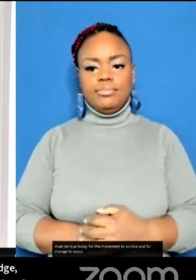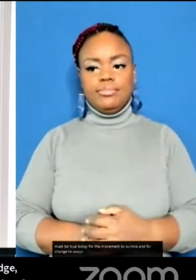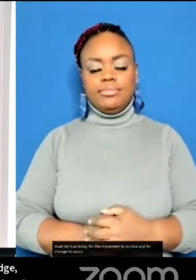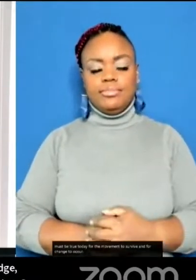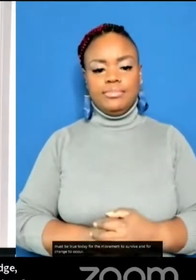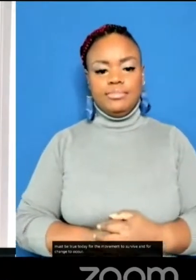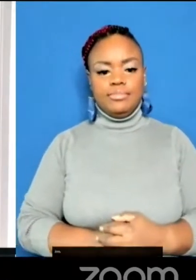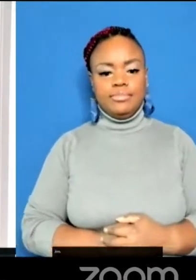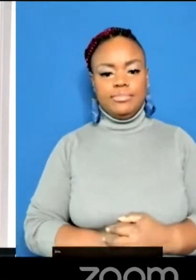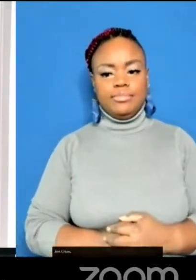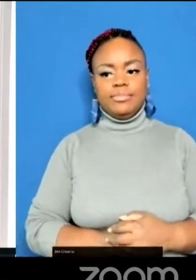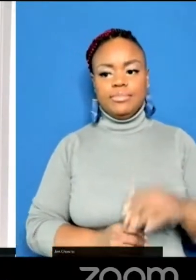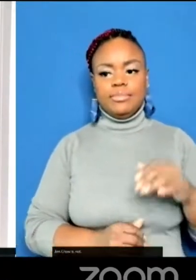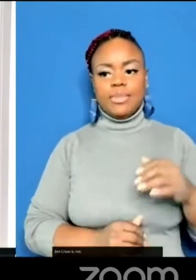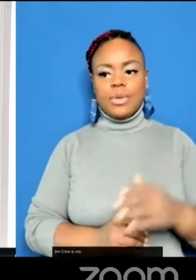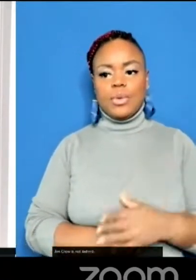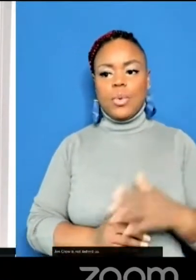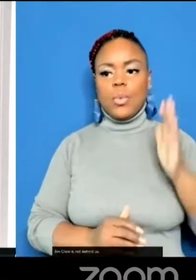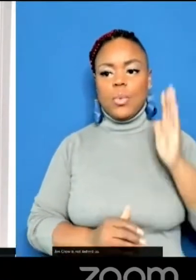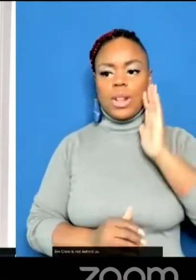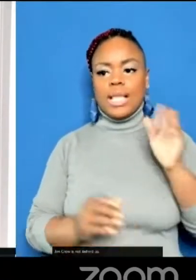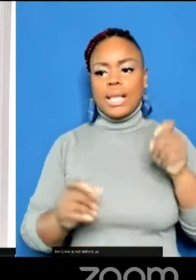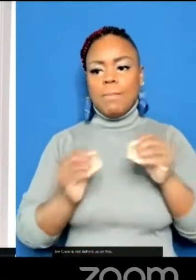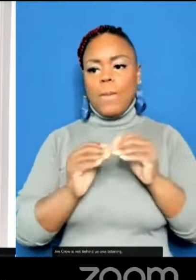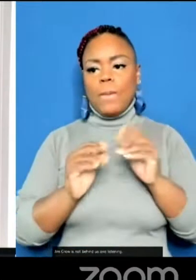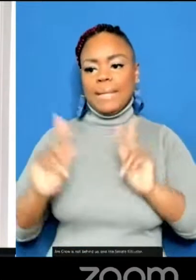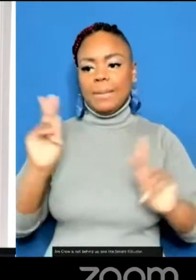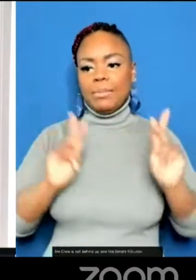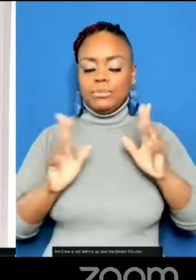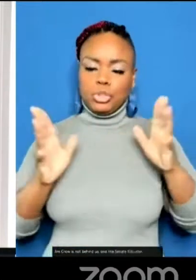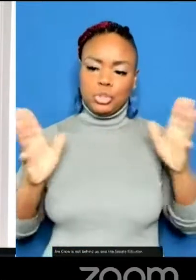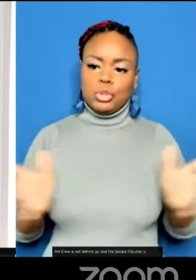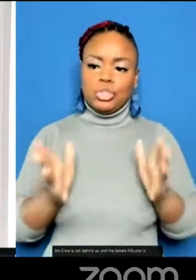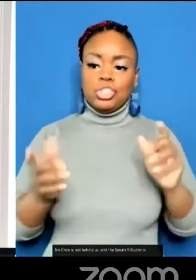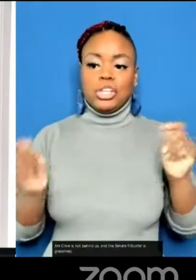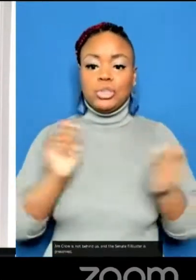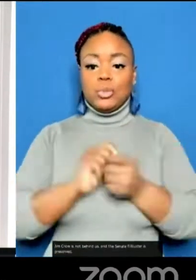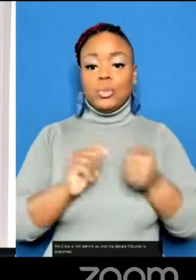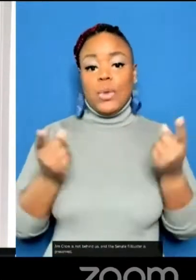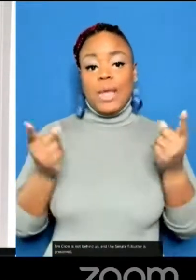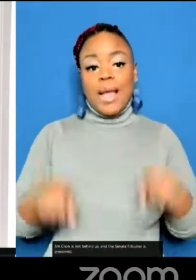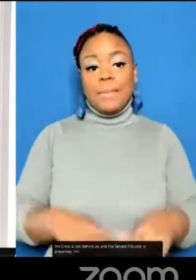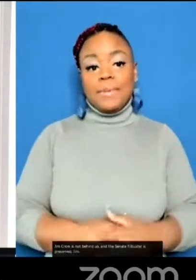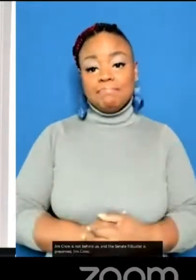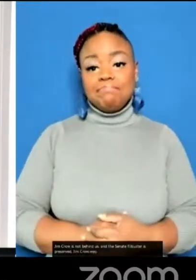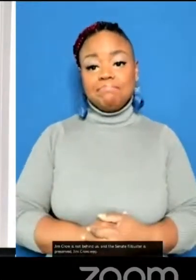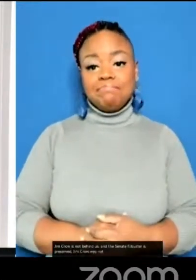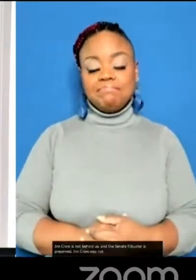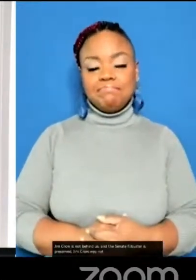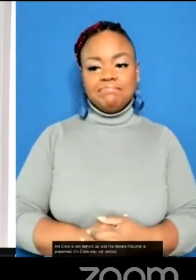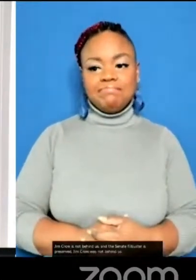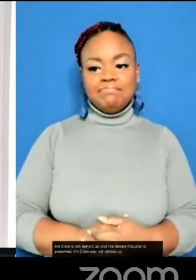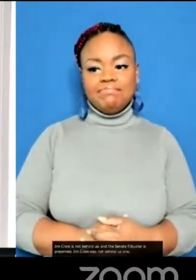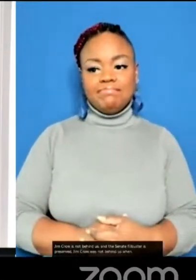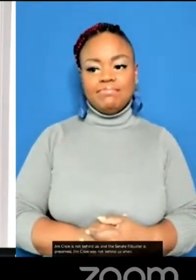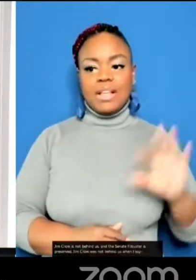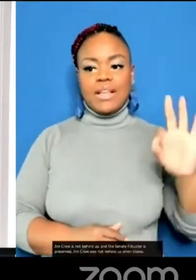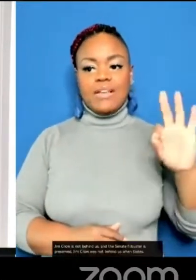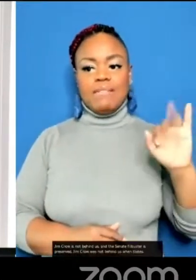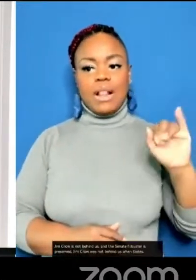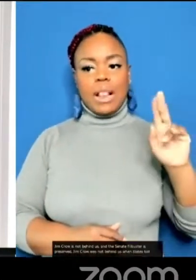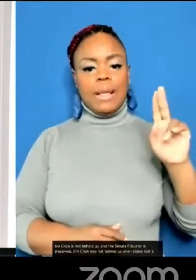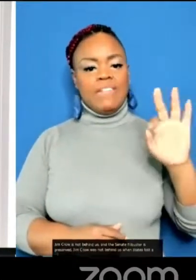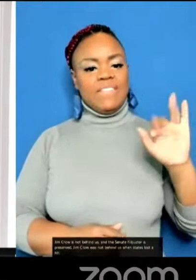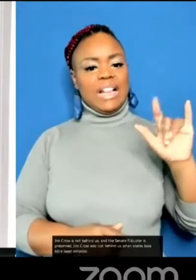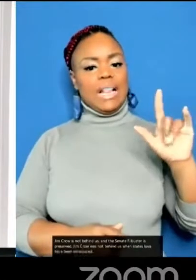Jim Crow is not behind us when the Senate filibuster is preserved. Jim Crow is not behind us when states laws have